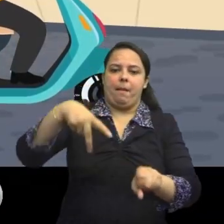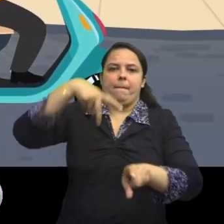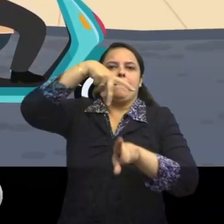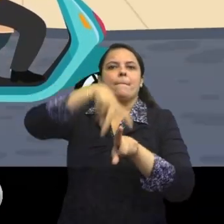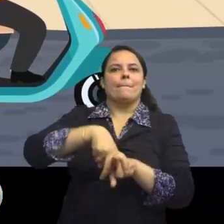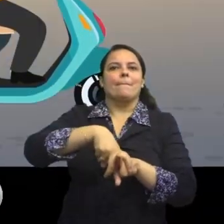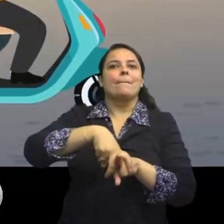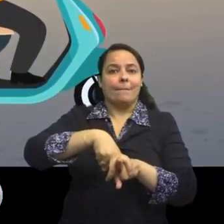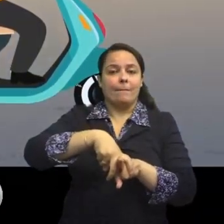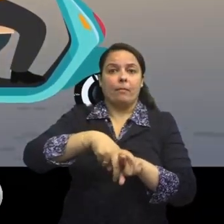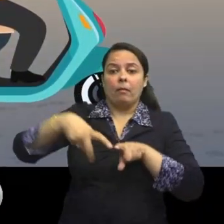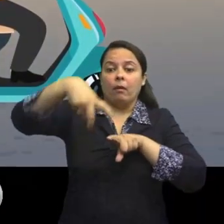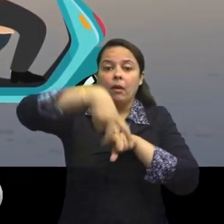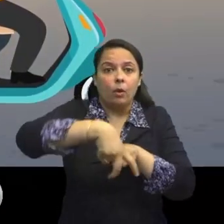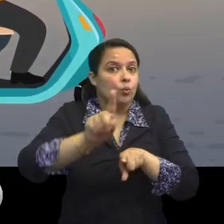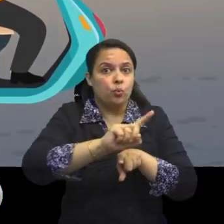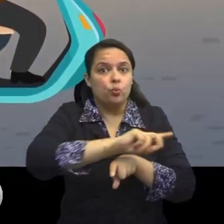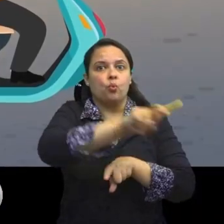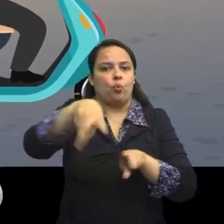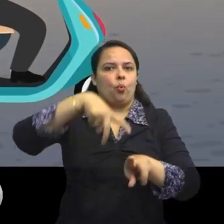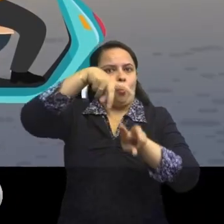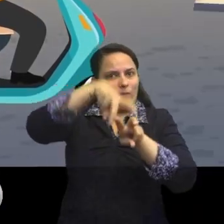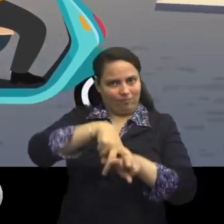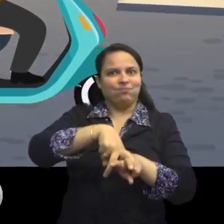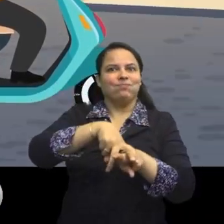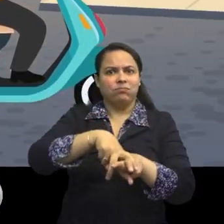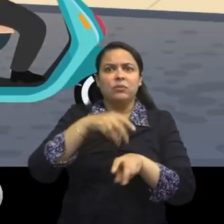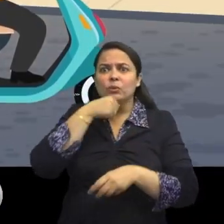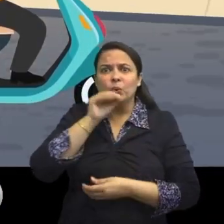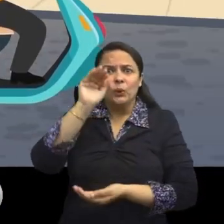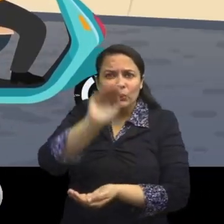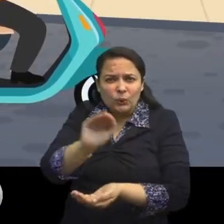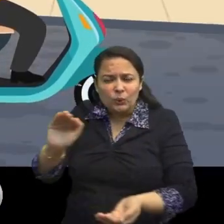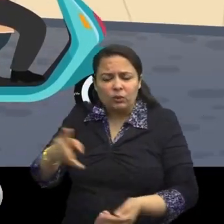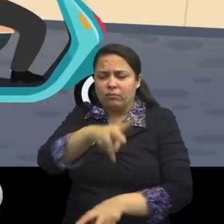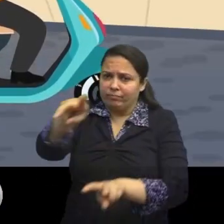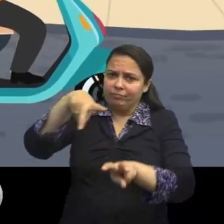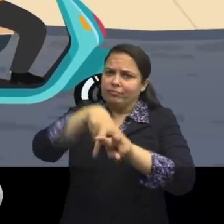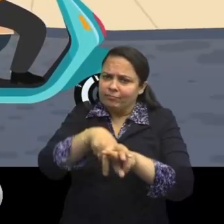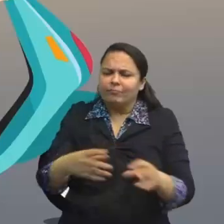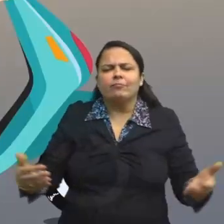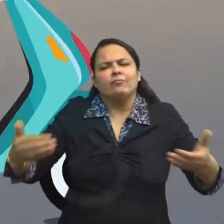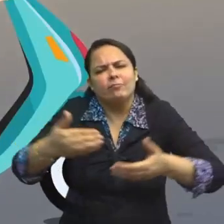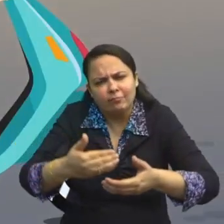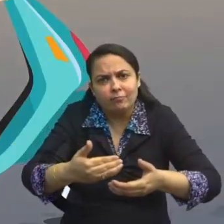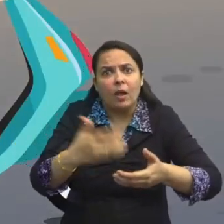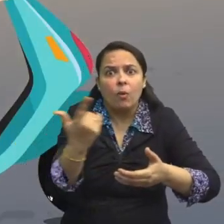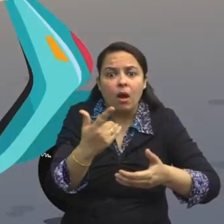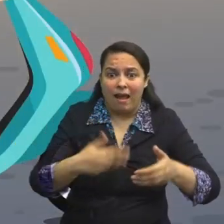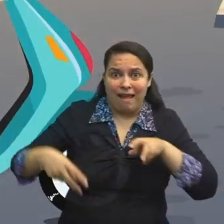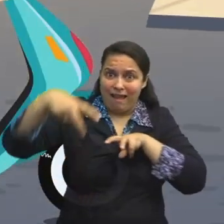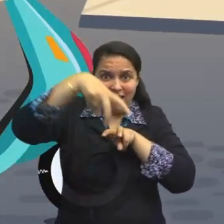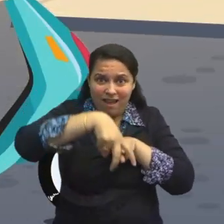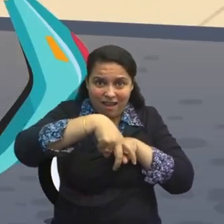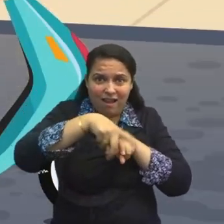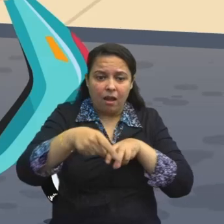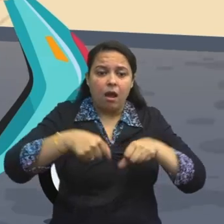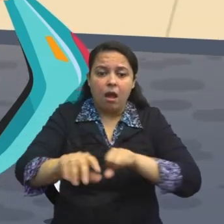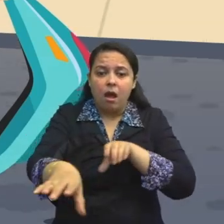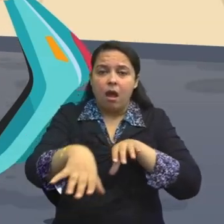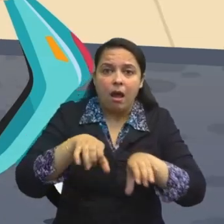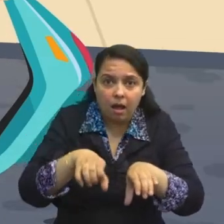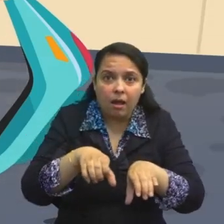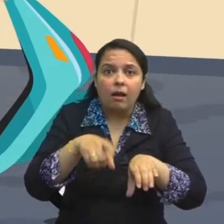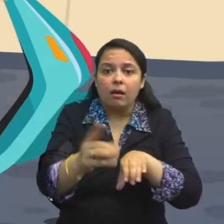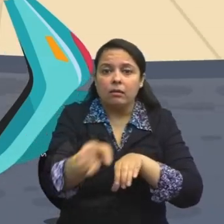Jojo is aware that he must always sit behind the biker and never in front to avoid an